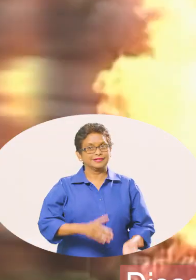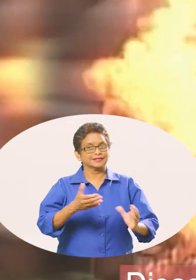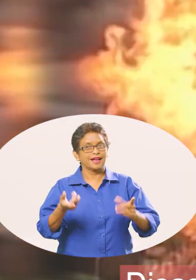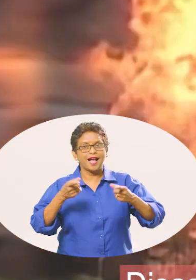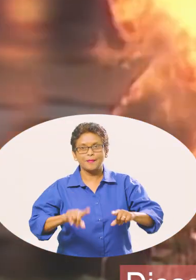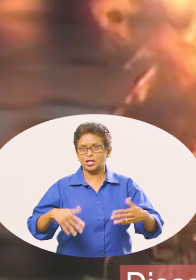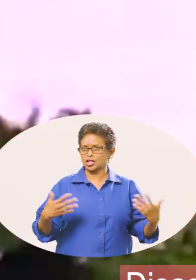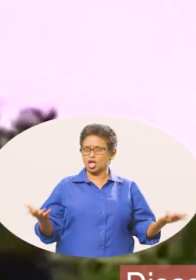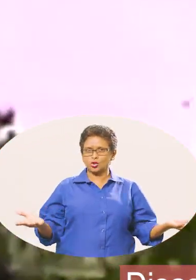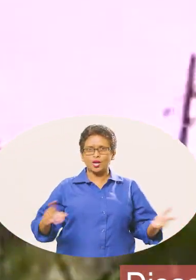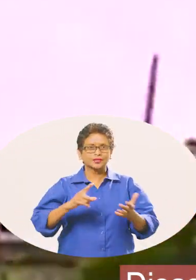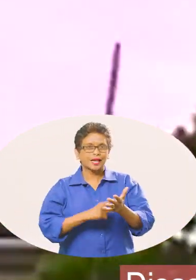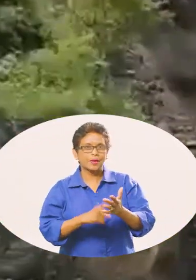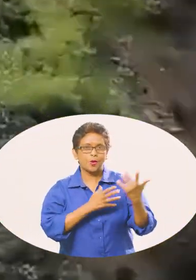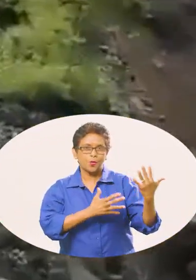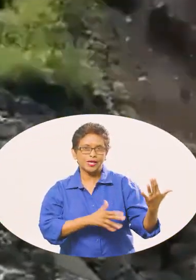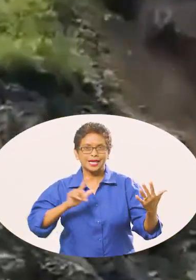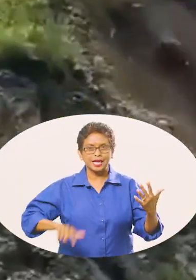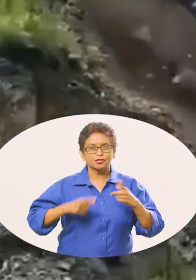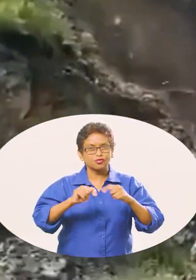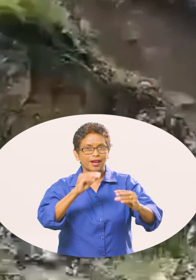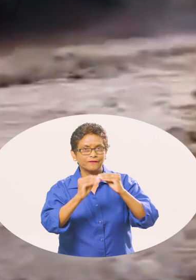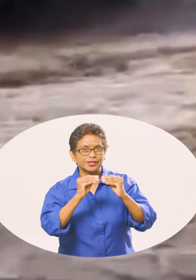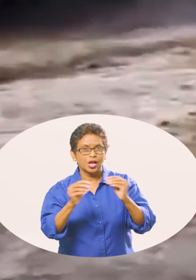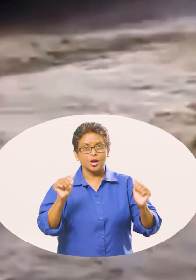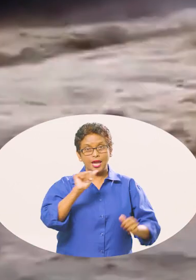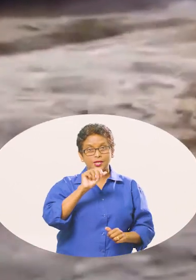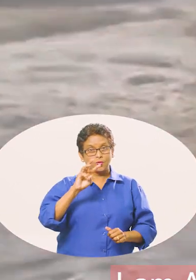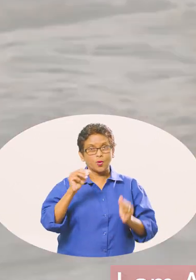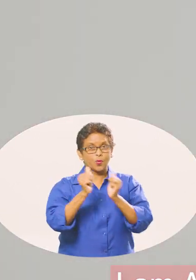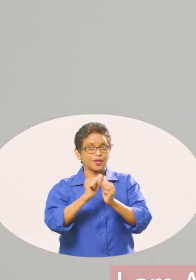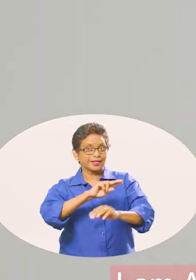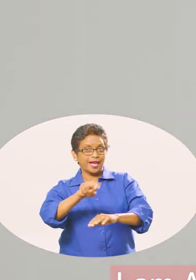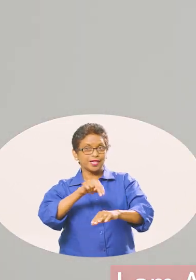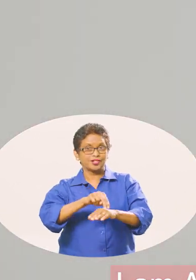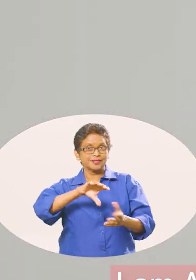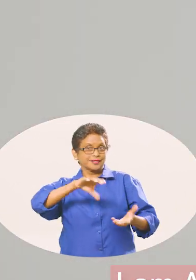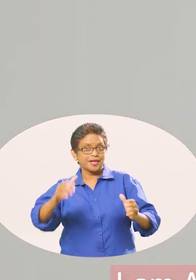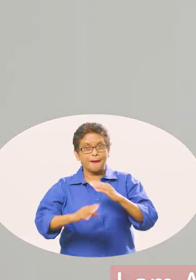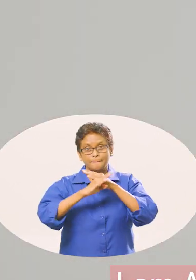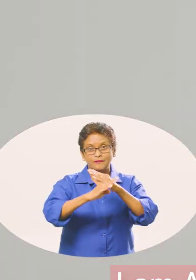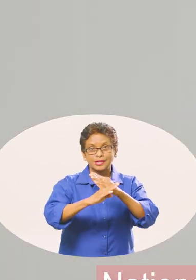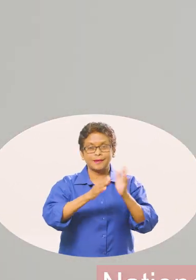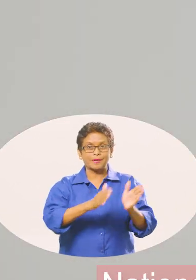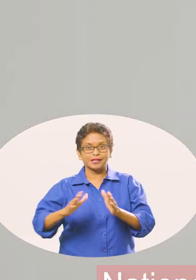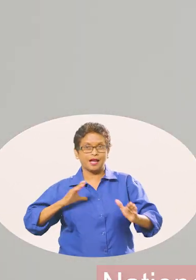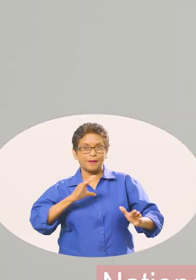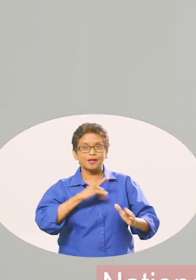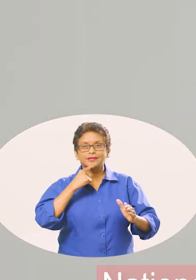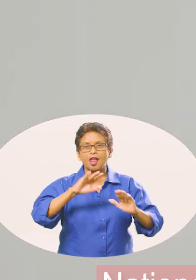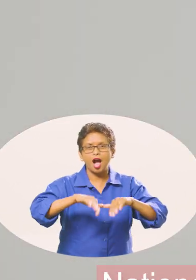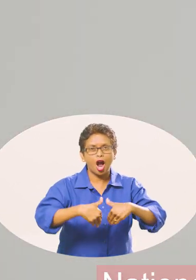Disasters can occur unexpectedly and action is often taken when it's too late. I am Mayankawil and I have teamed up with the National